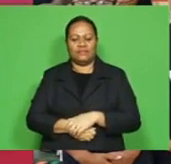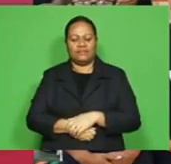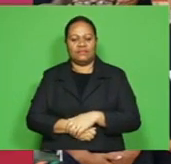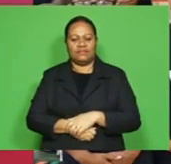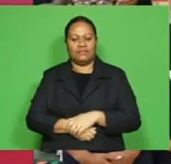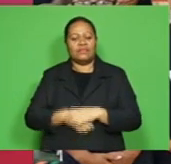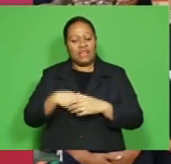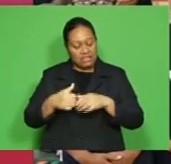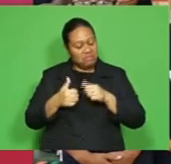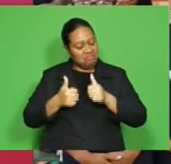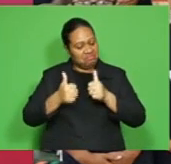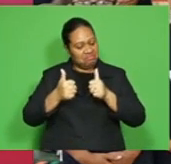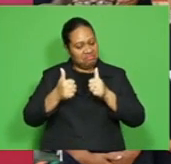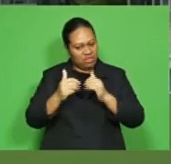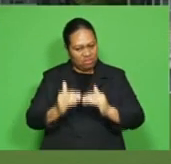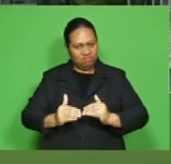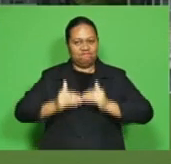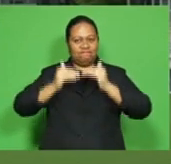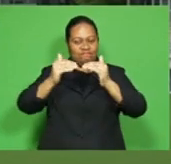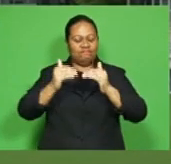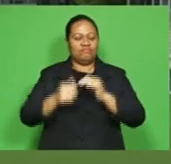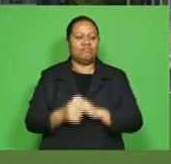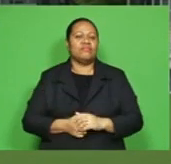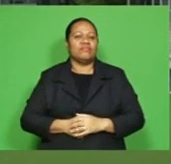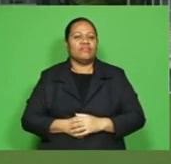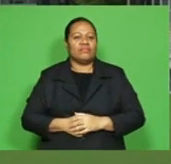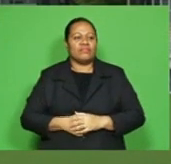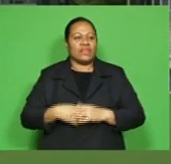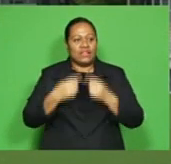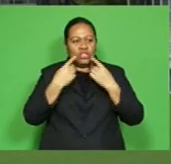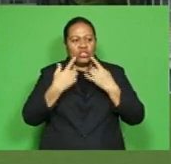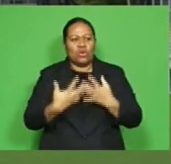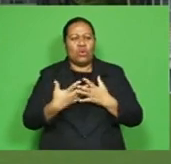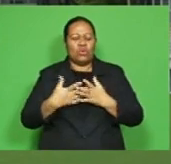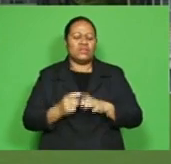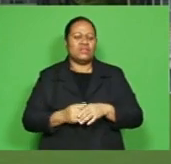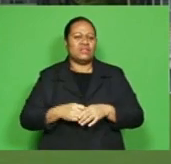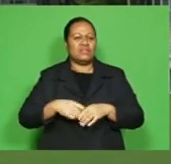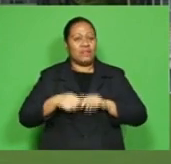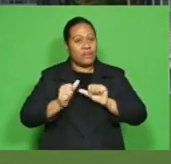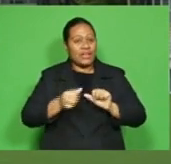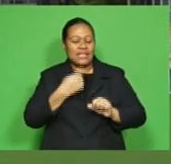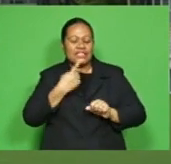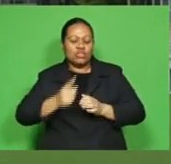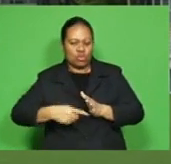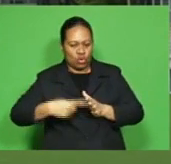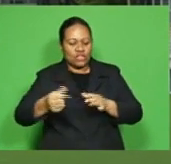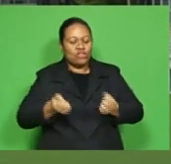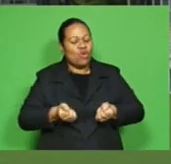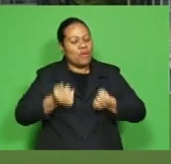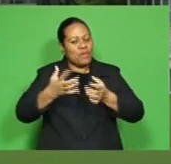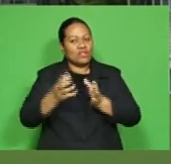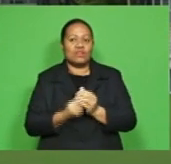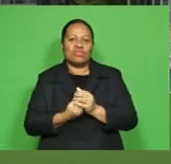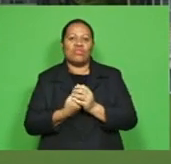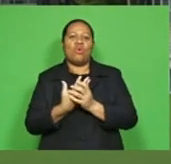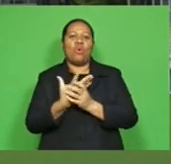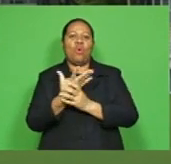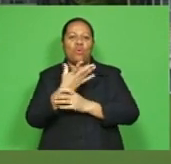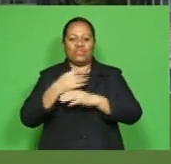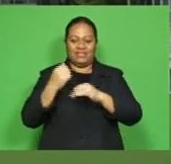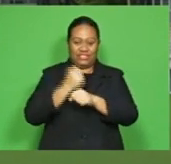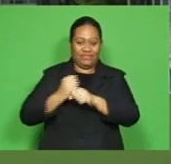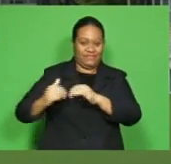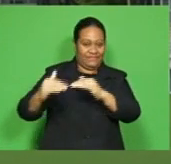it's a way forward for weightlifting Fiji. The appointment of Shaw Elder signals the strong continued commitment to growing gender equality